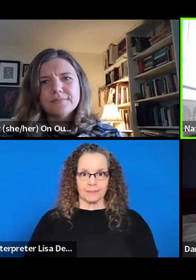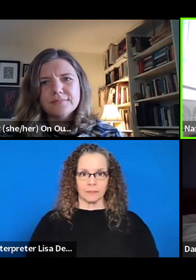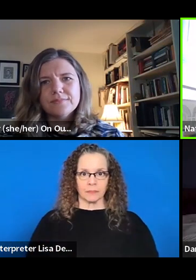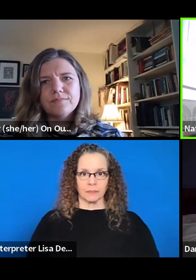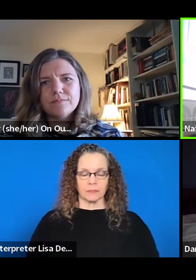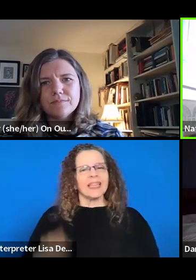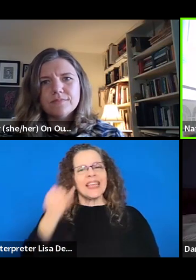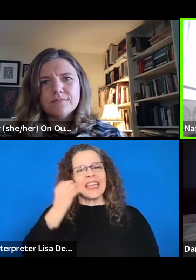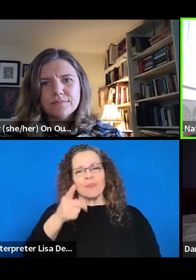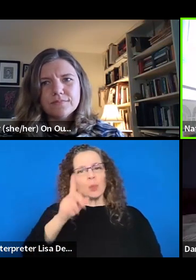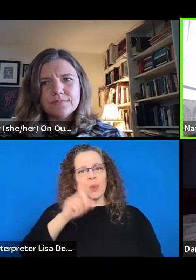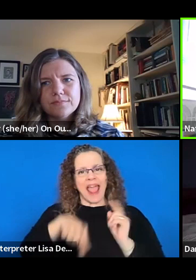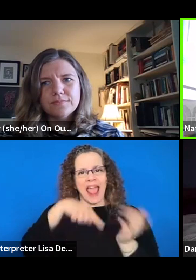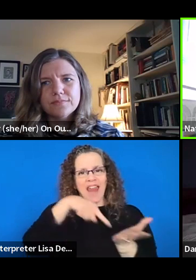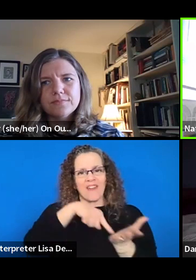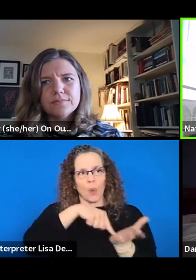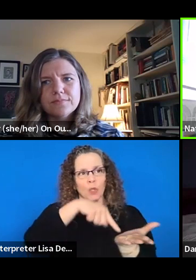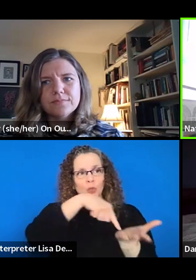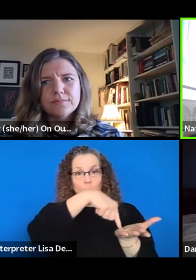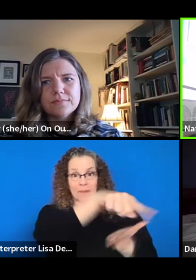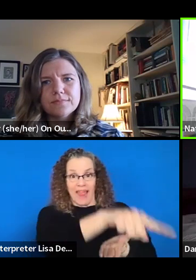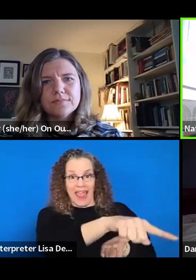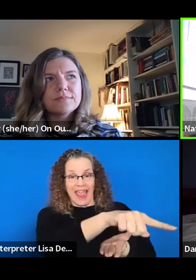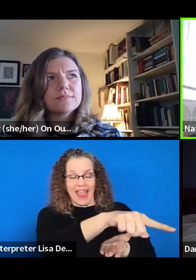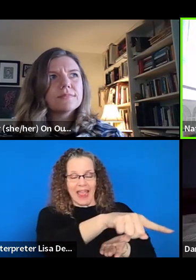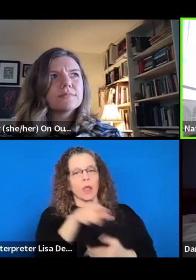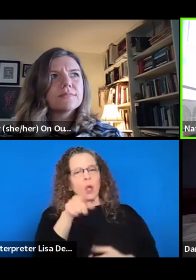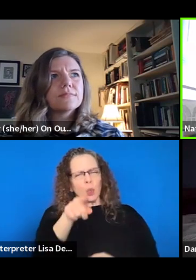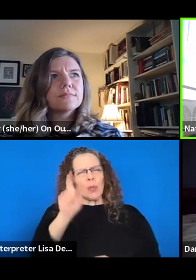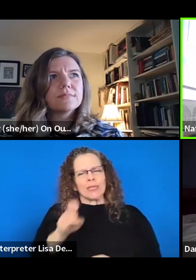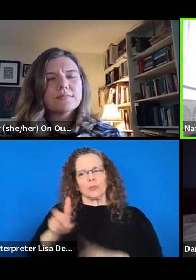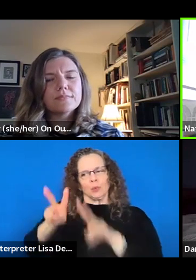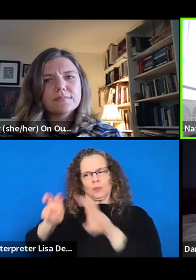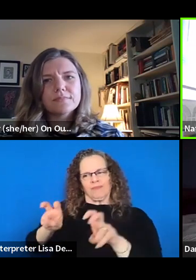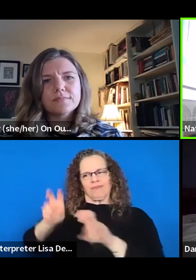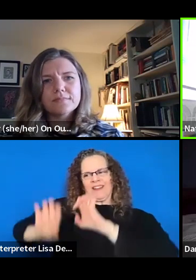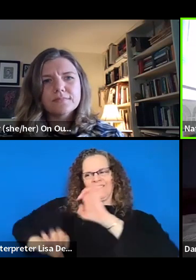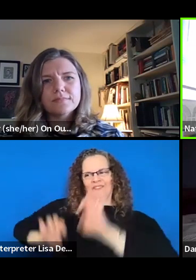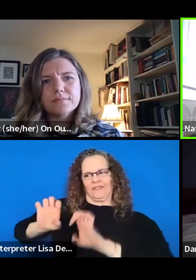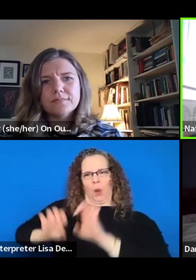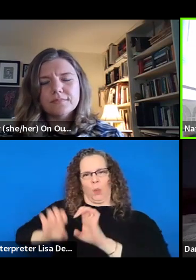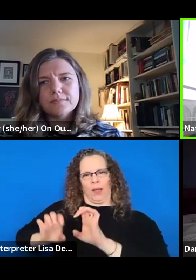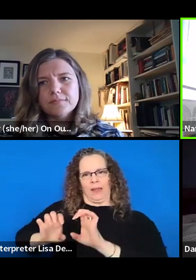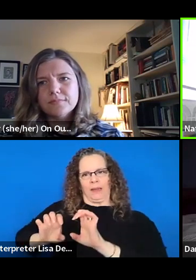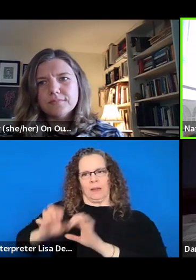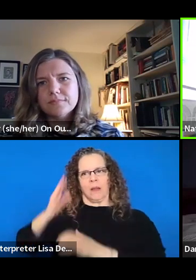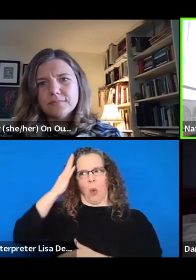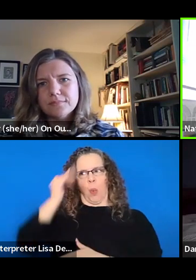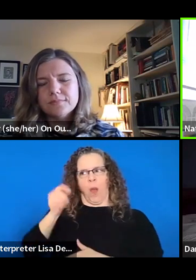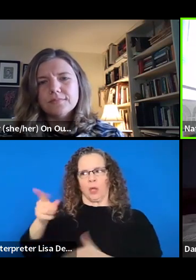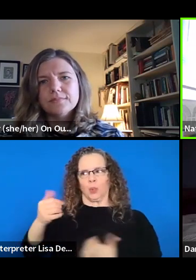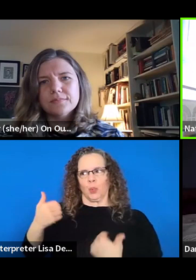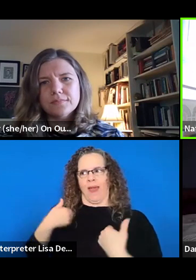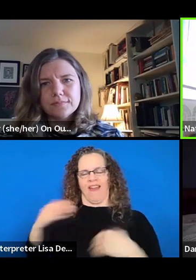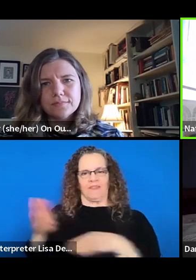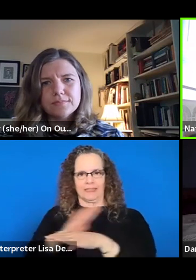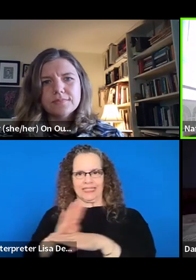people, you need to really look at why you're making, why you're having it, why you have a business at all.